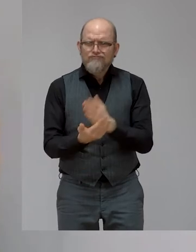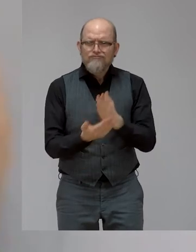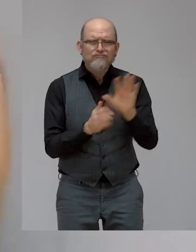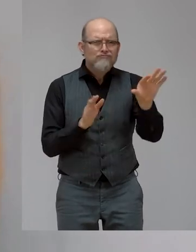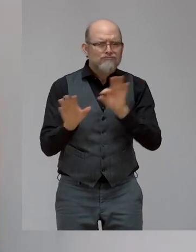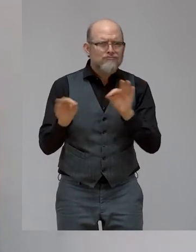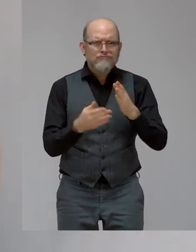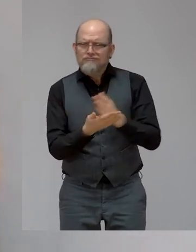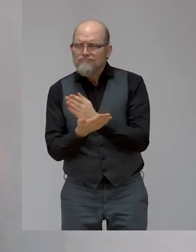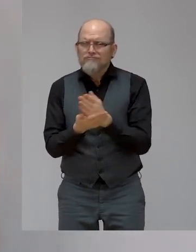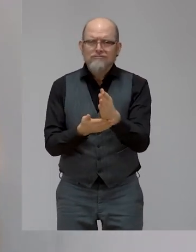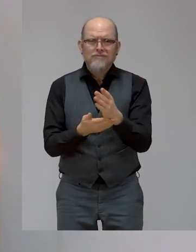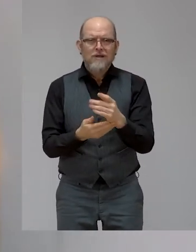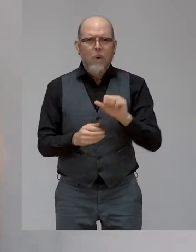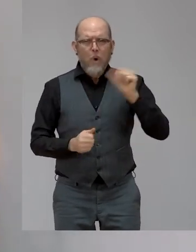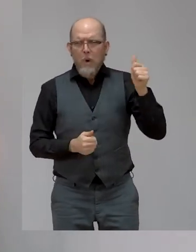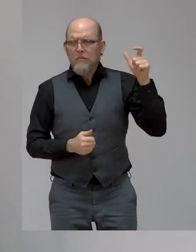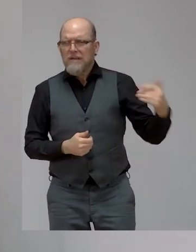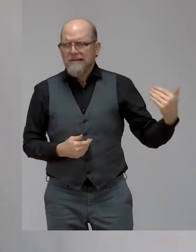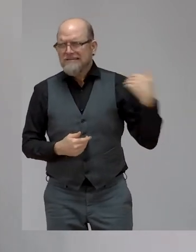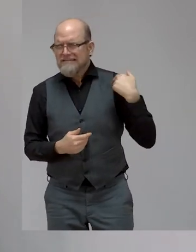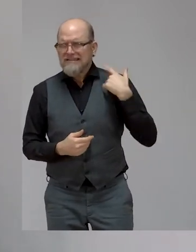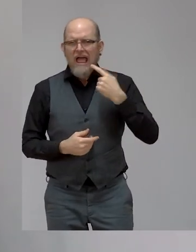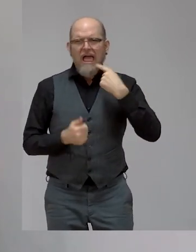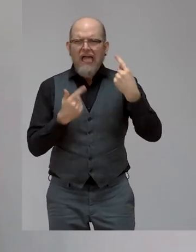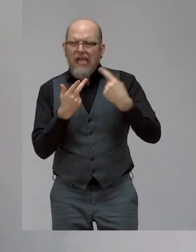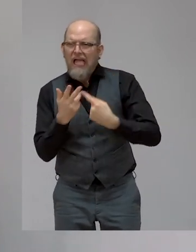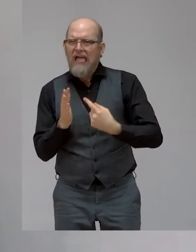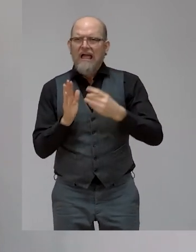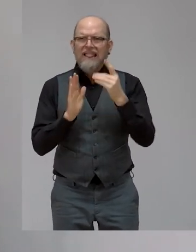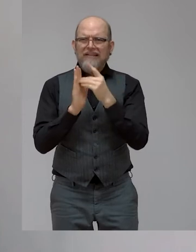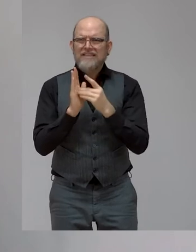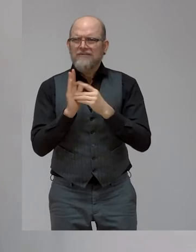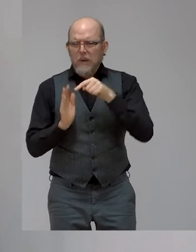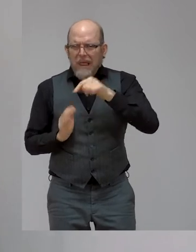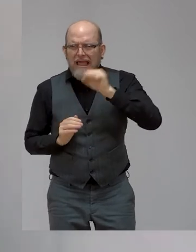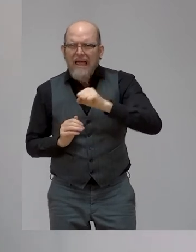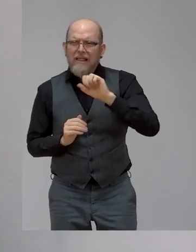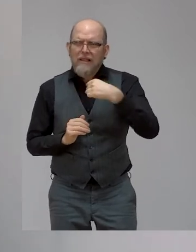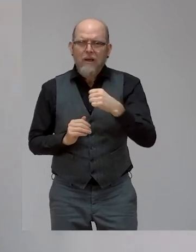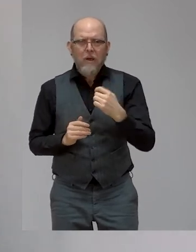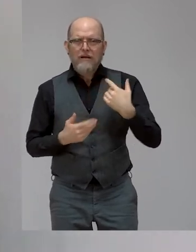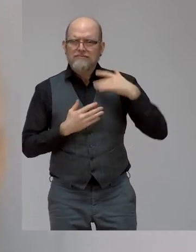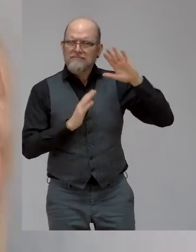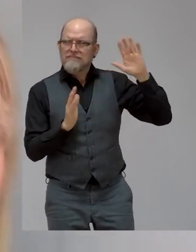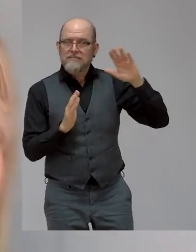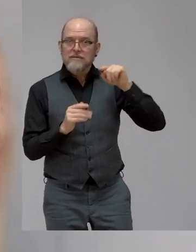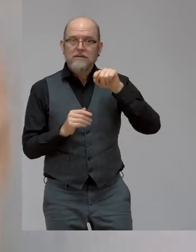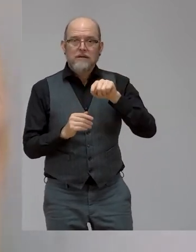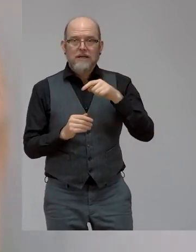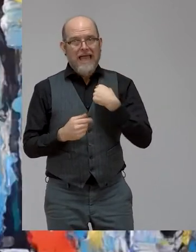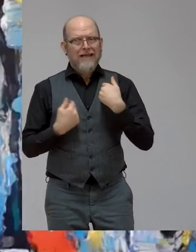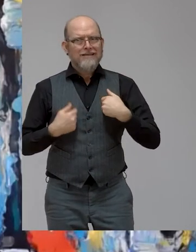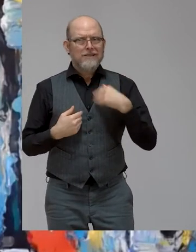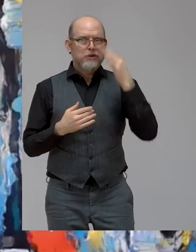by nothing, have those talismans and choose to be a dangerous dreamer, because that's when the good stuff comes. Amazing.